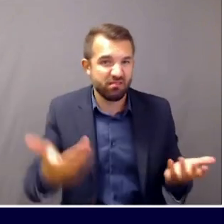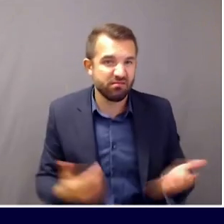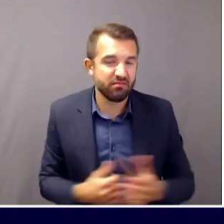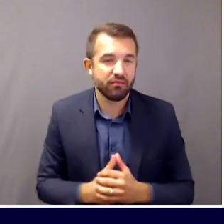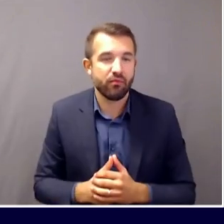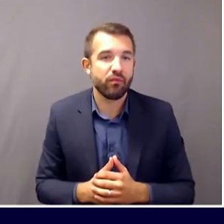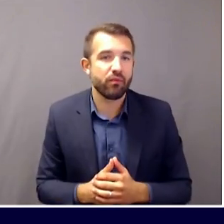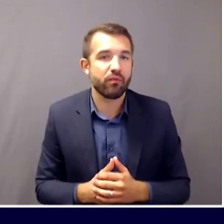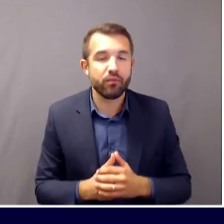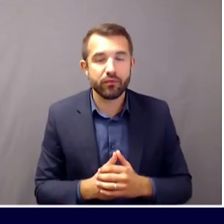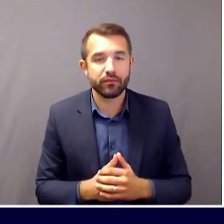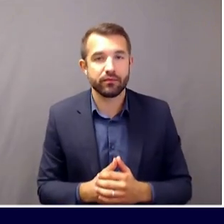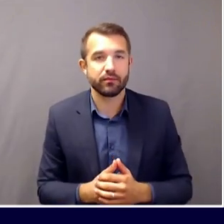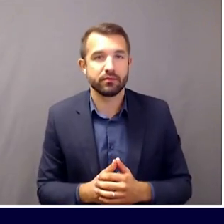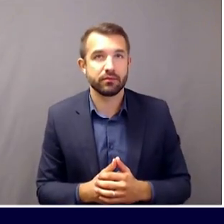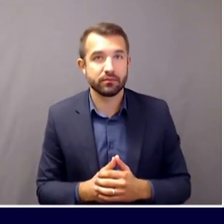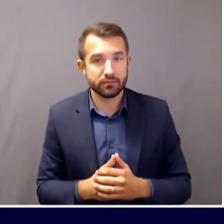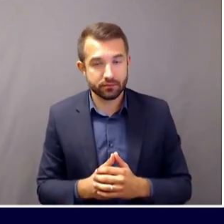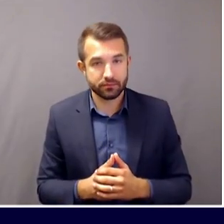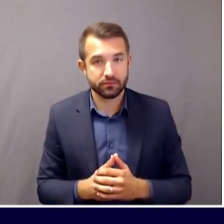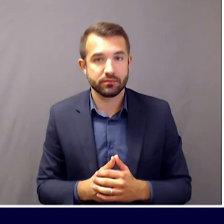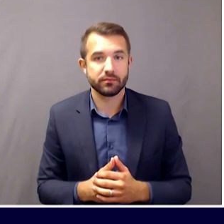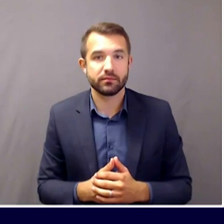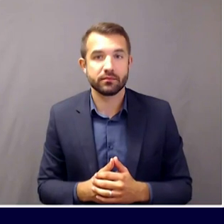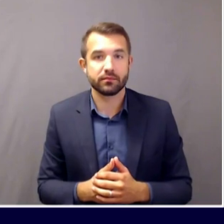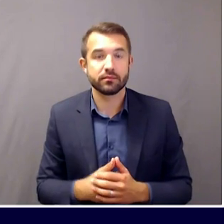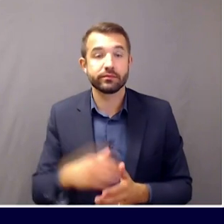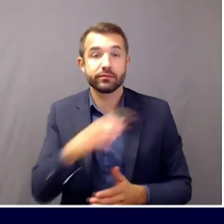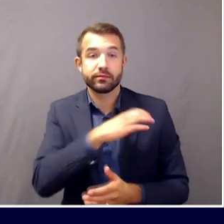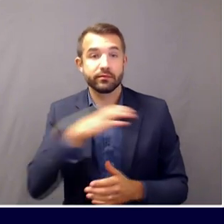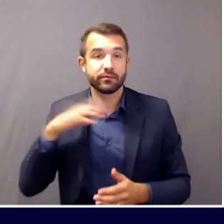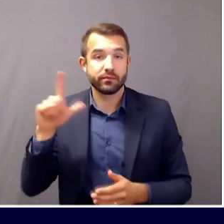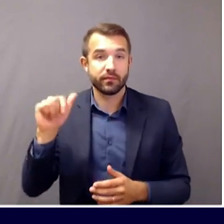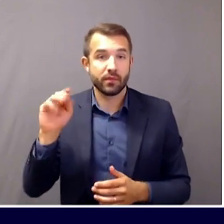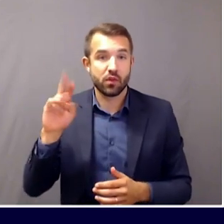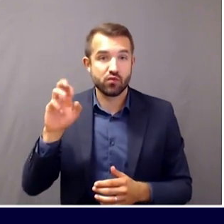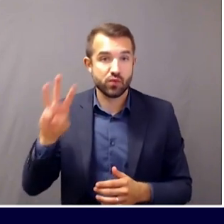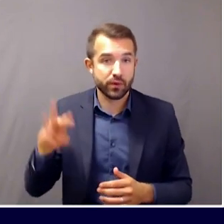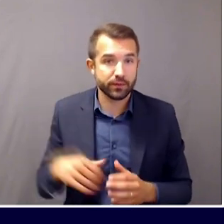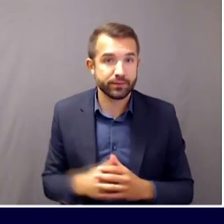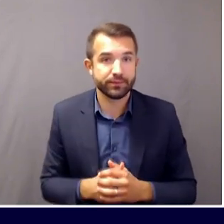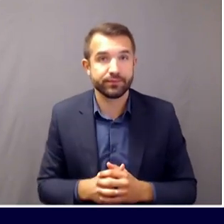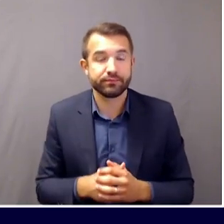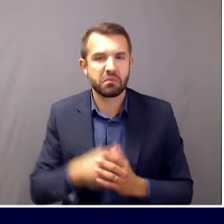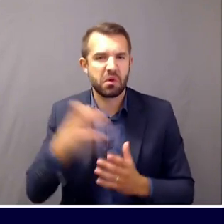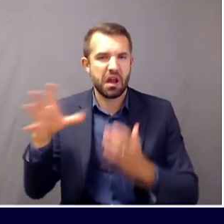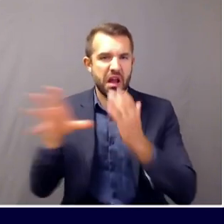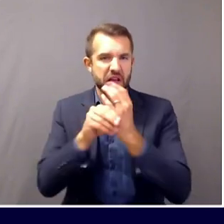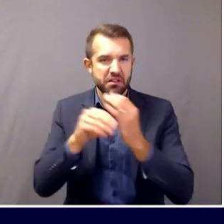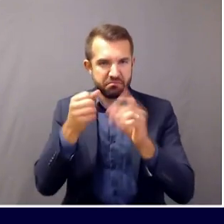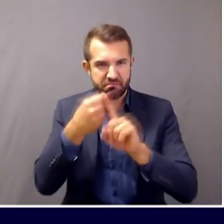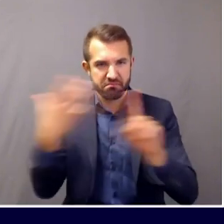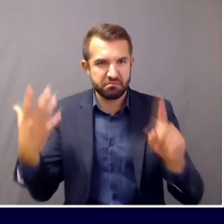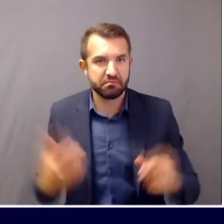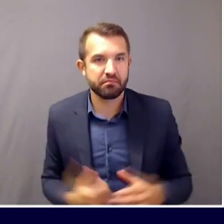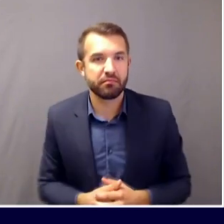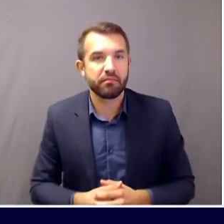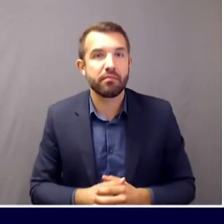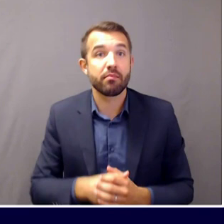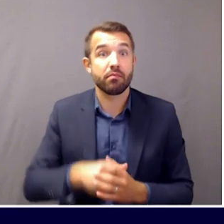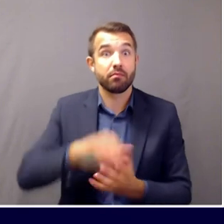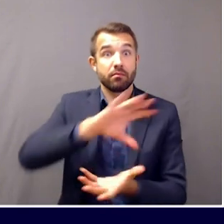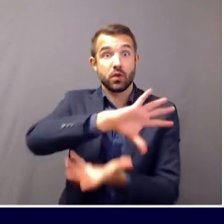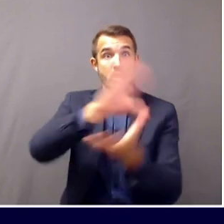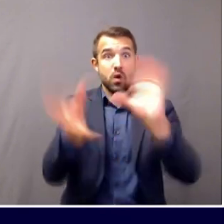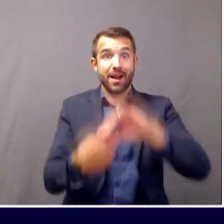Northeast. I'll add that while our overall members are positive, we do have pockets of